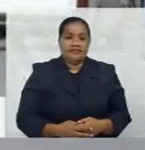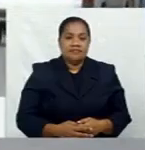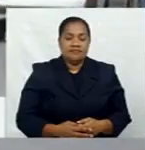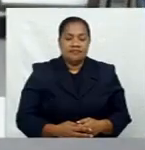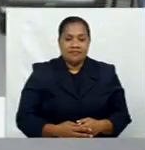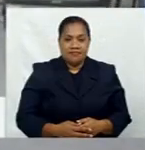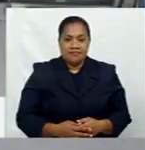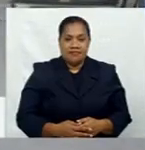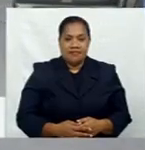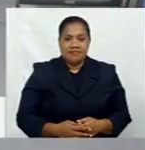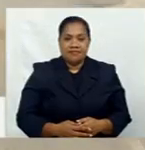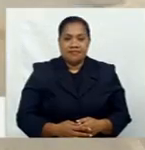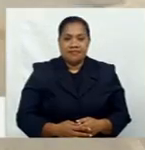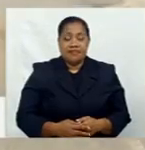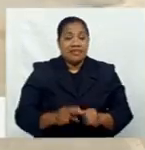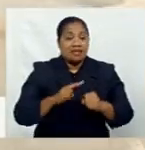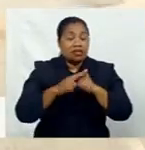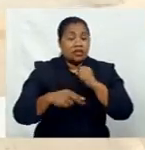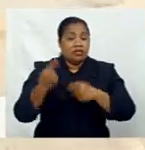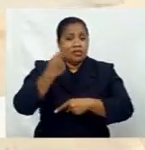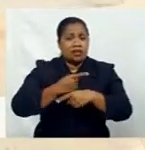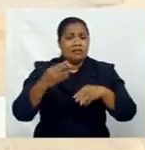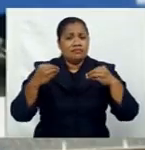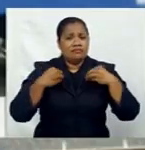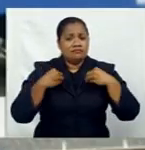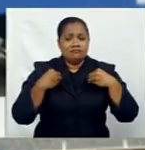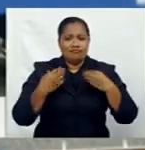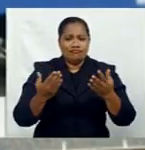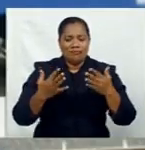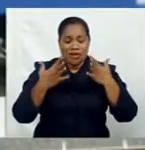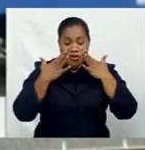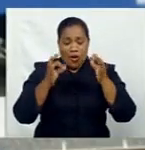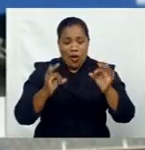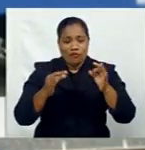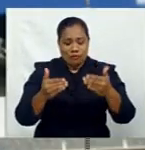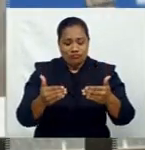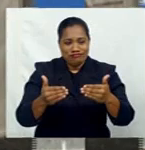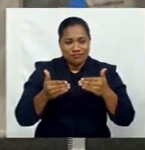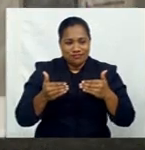In the news tonight, businesses welcome curfew rollback,